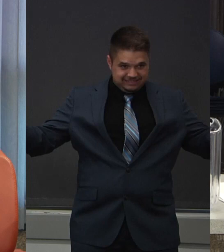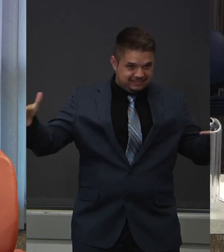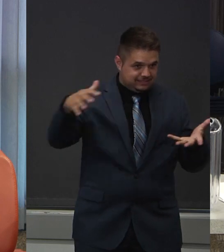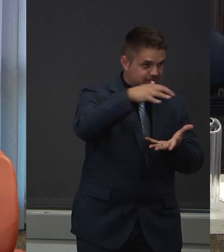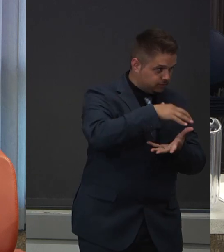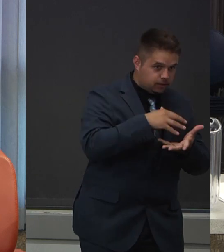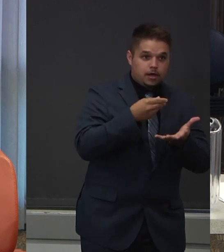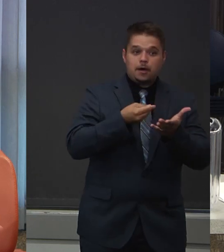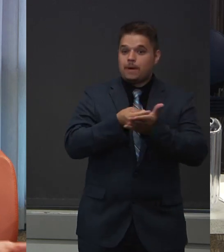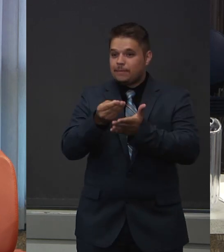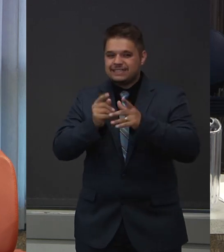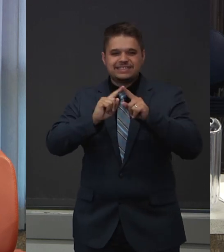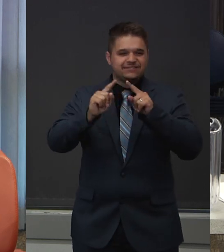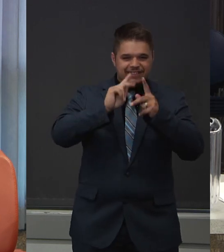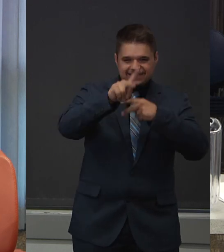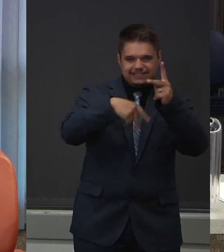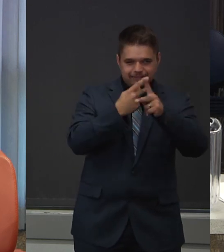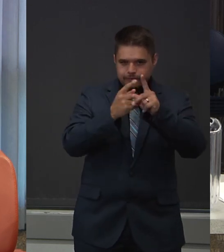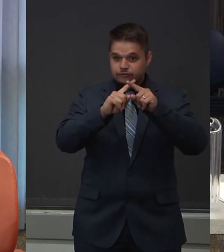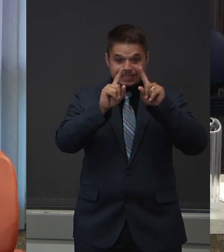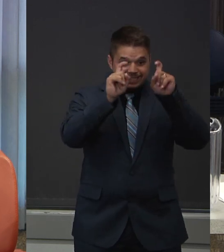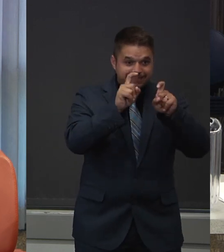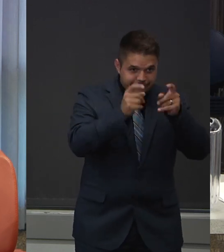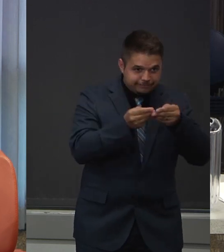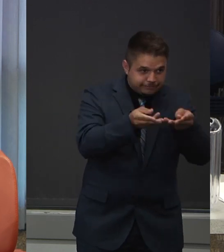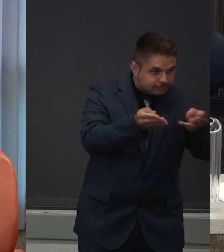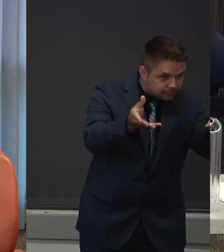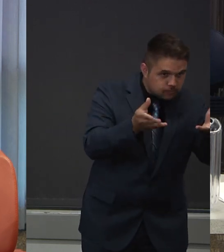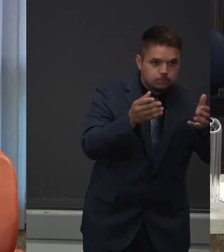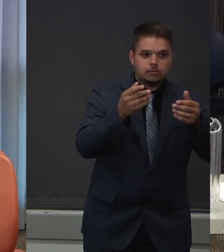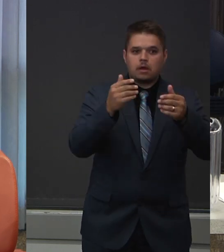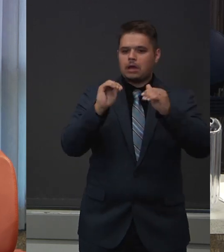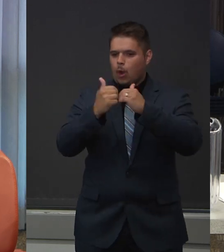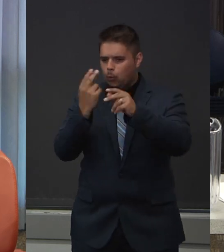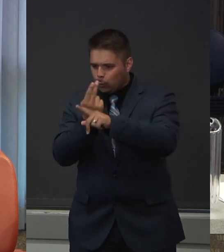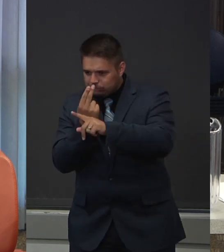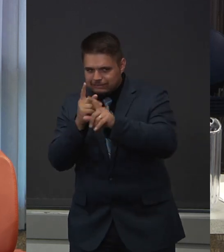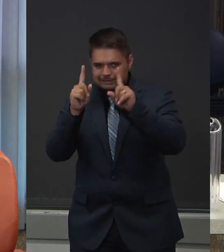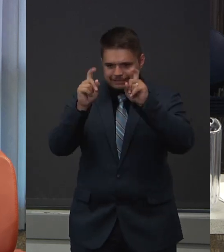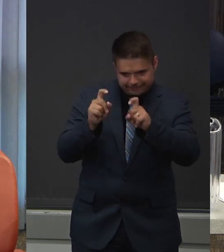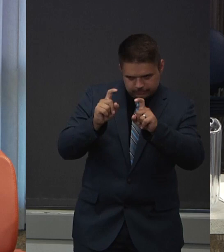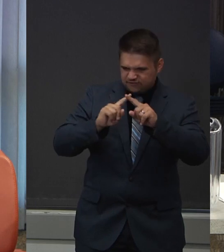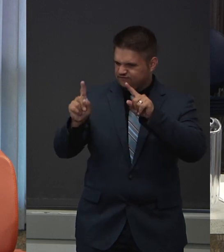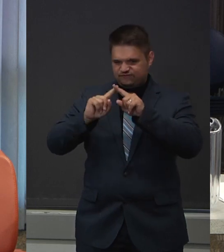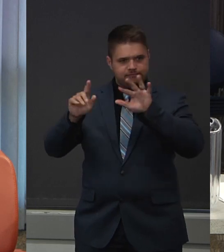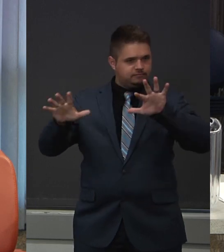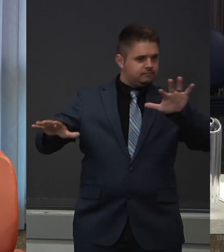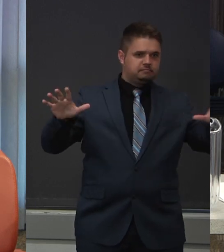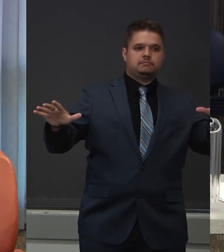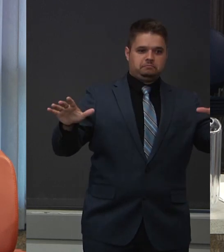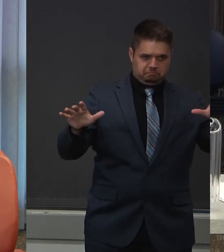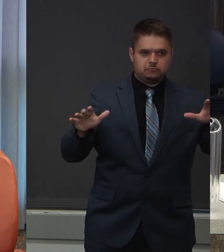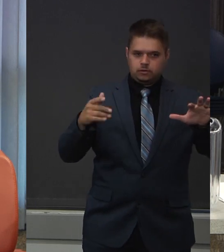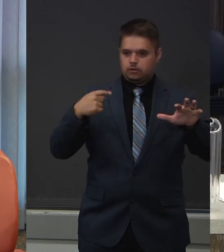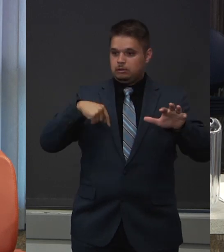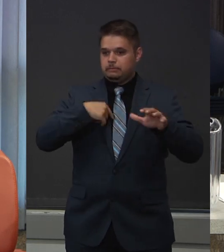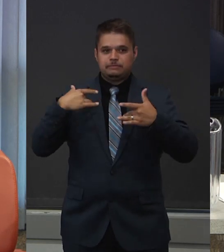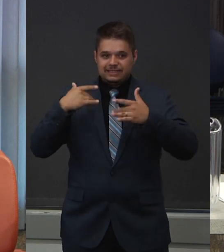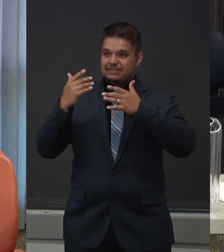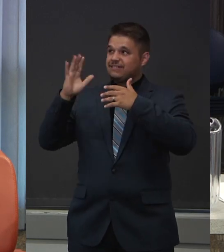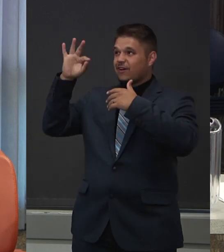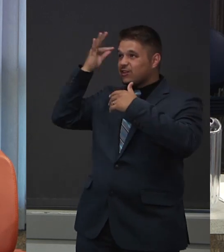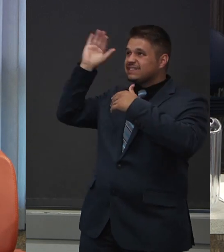-19 tests so that if one runs out, they can use another. And we're continually asking the federal government